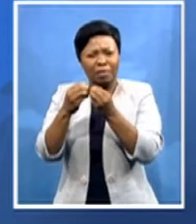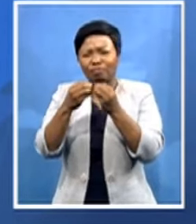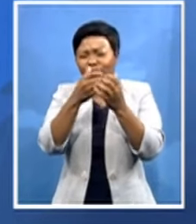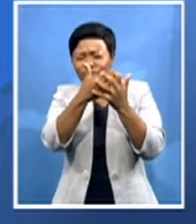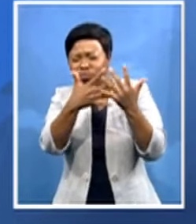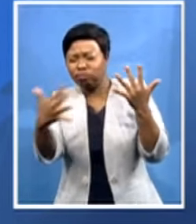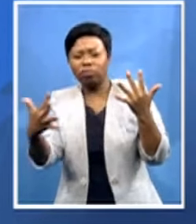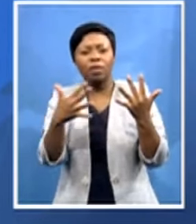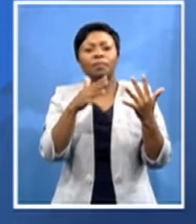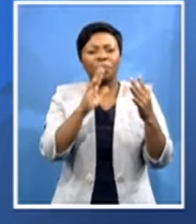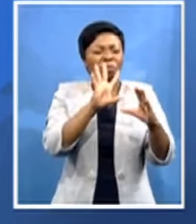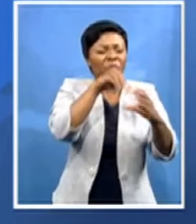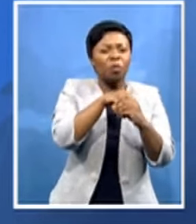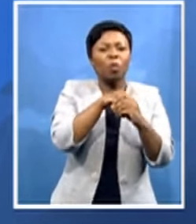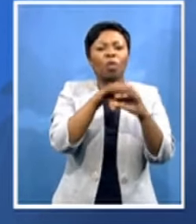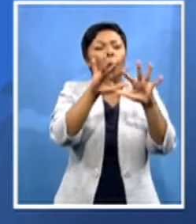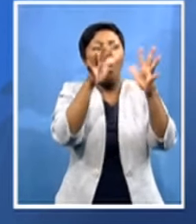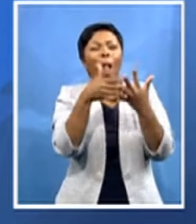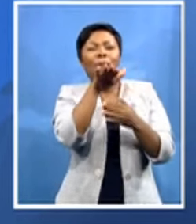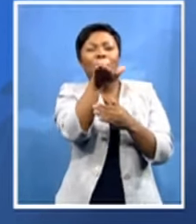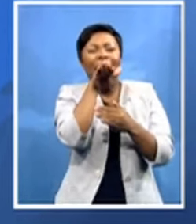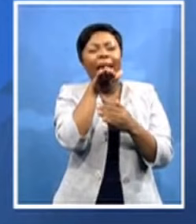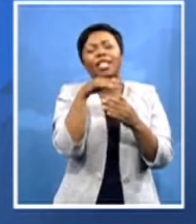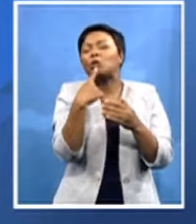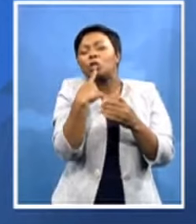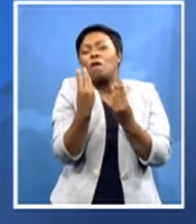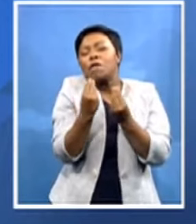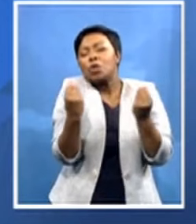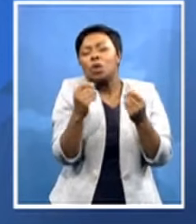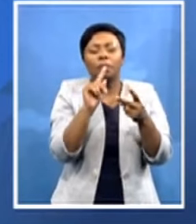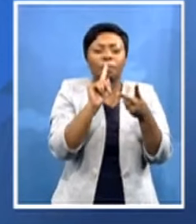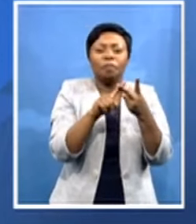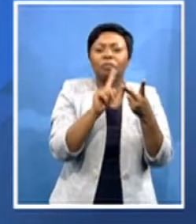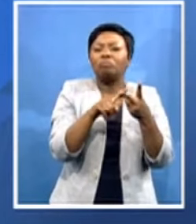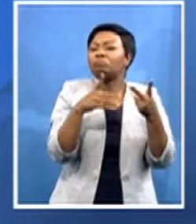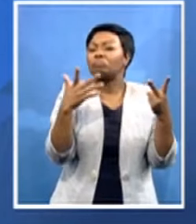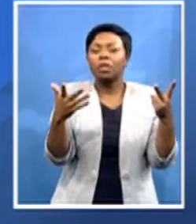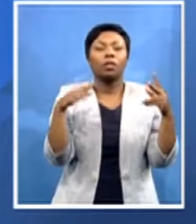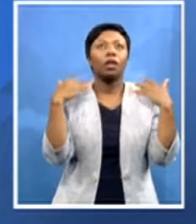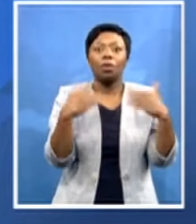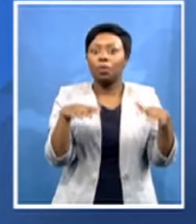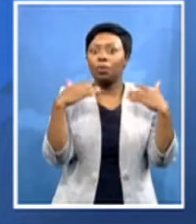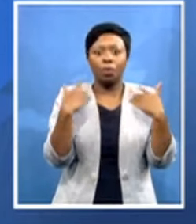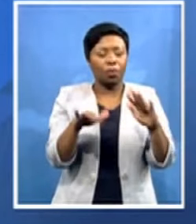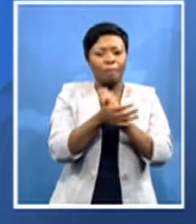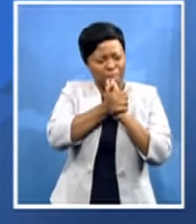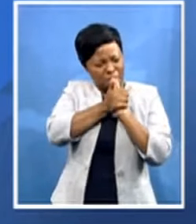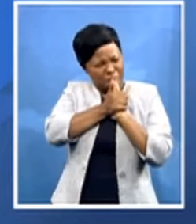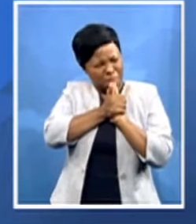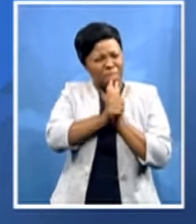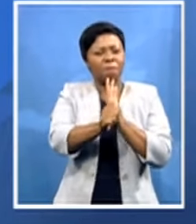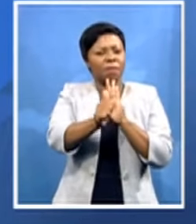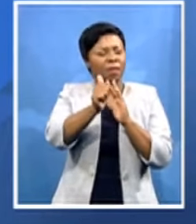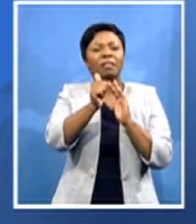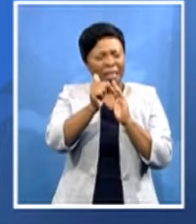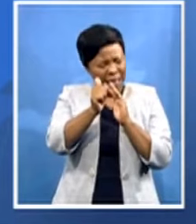mention a few and he has done his expectancy and i i know he's going to show